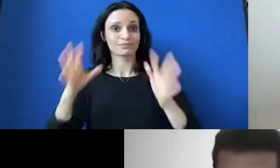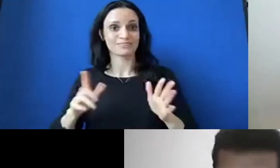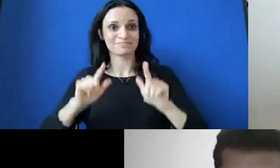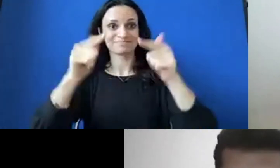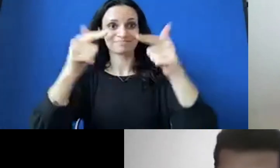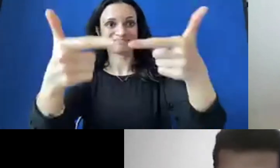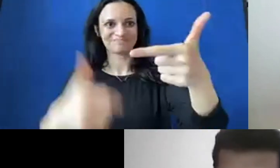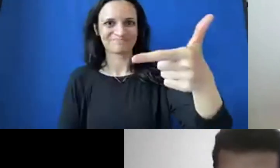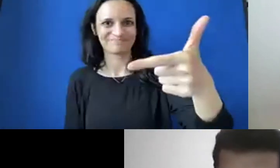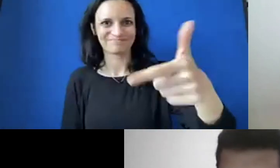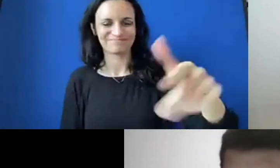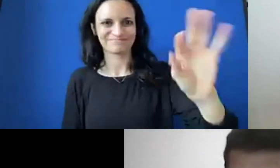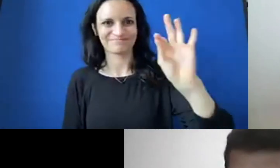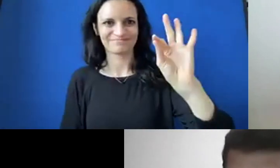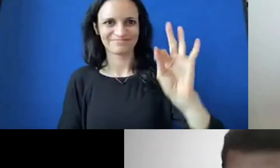Yeah, thank you.